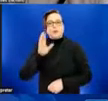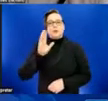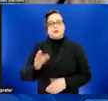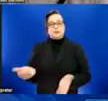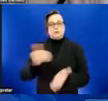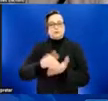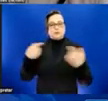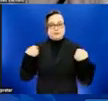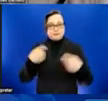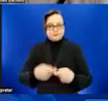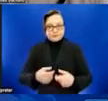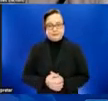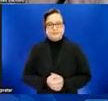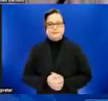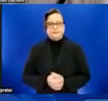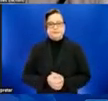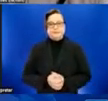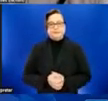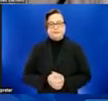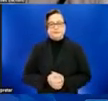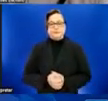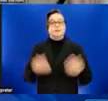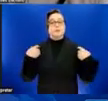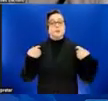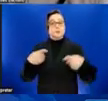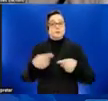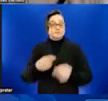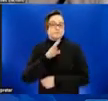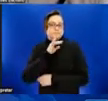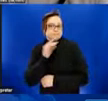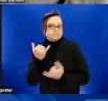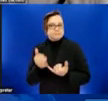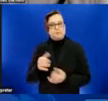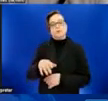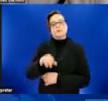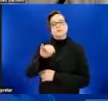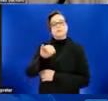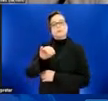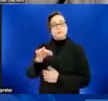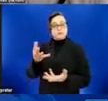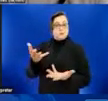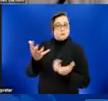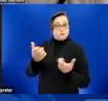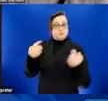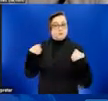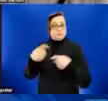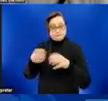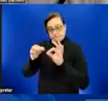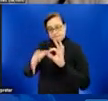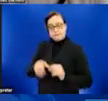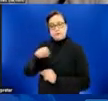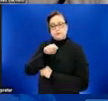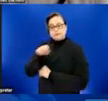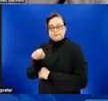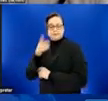Para acceder a la interpretación en español, haga clic en Interpretation en la parte inferior